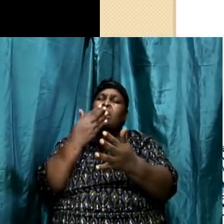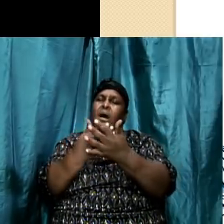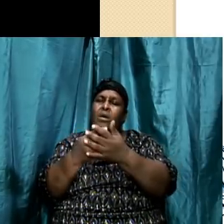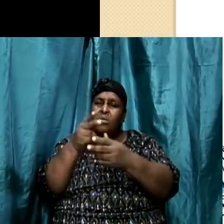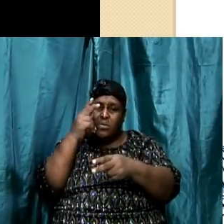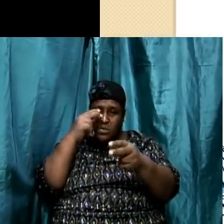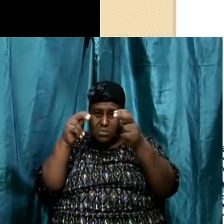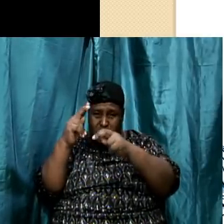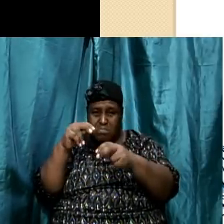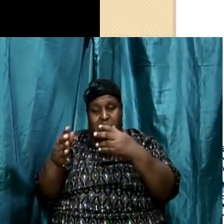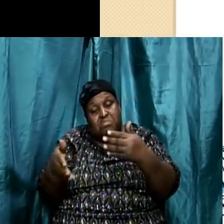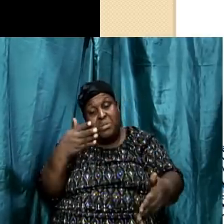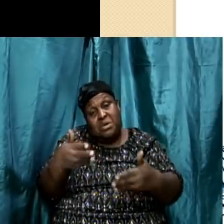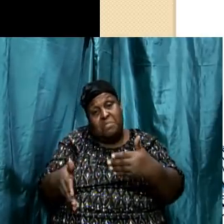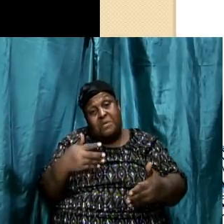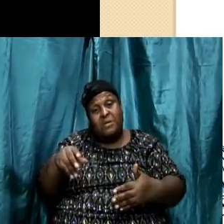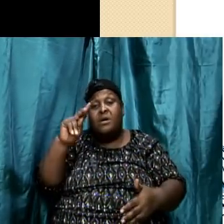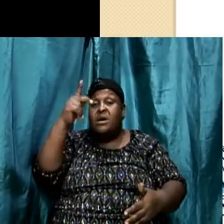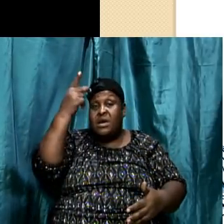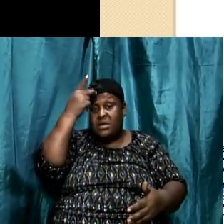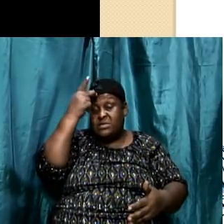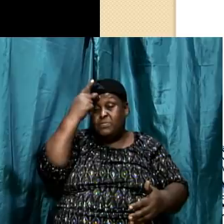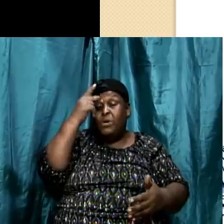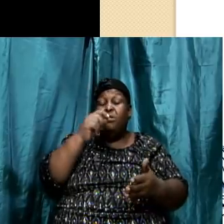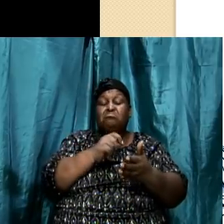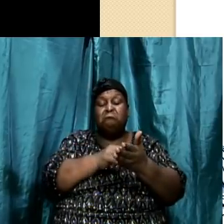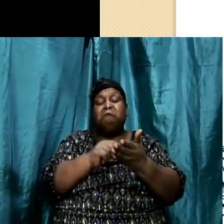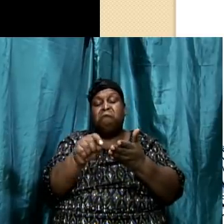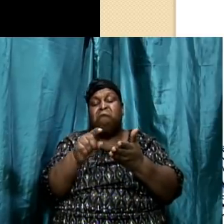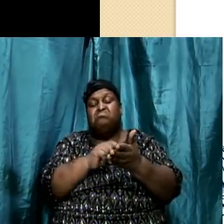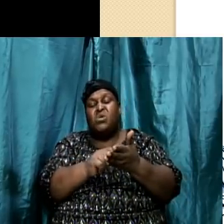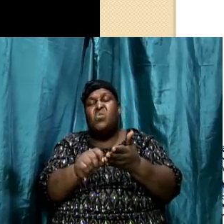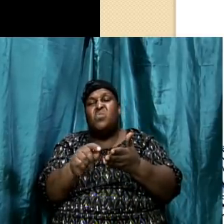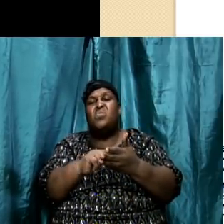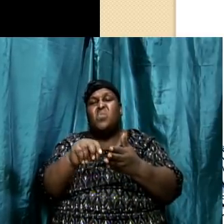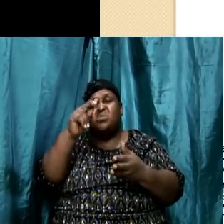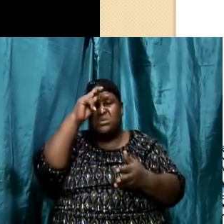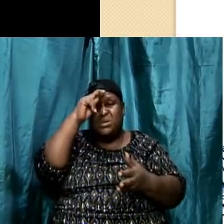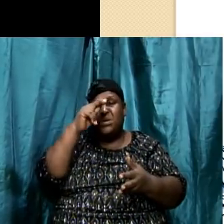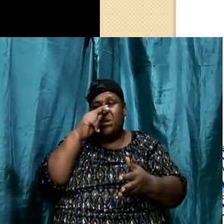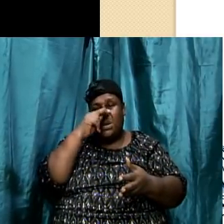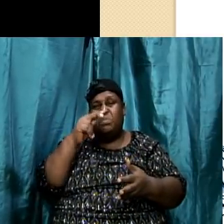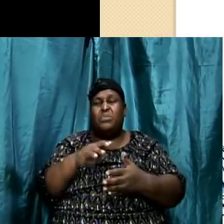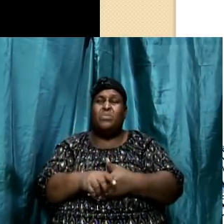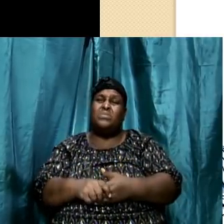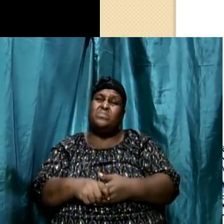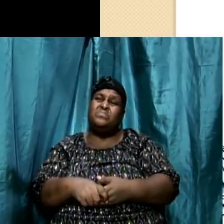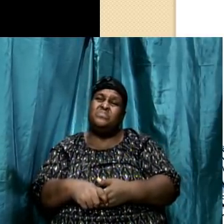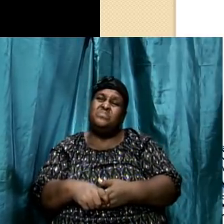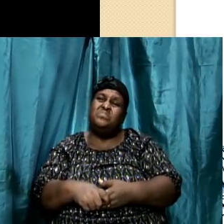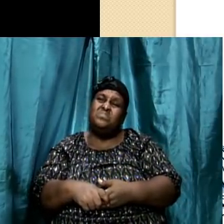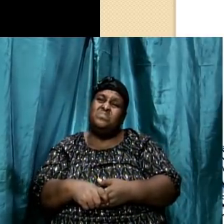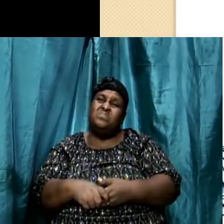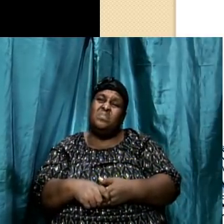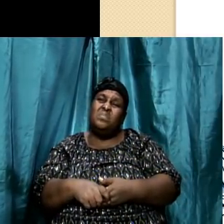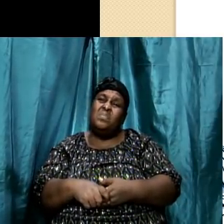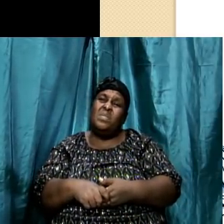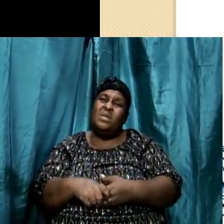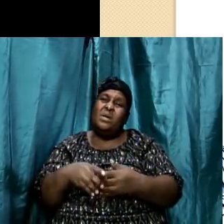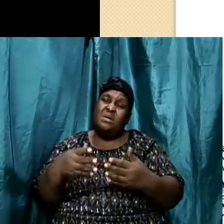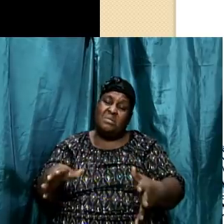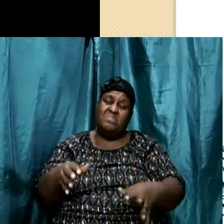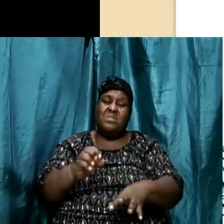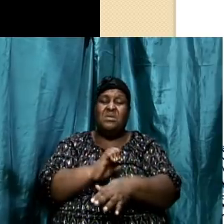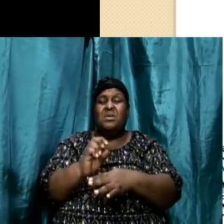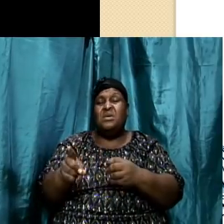probably him who wrote it. We don't know. But at the end of the day God could have used Paul to bring across, use his